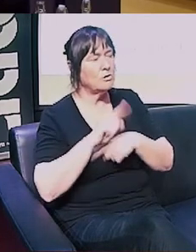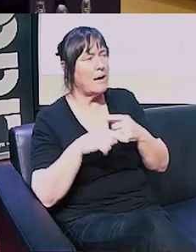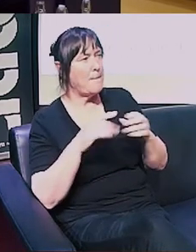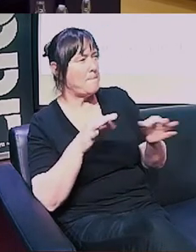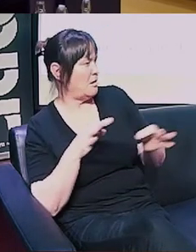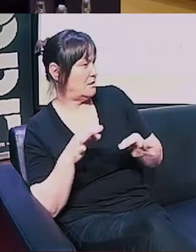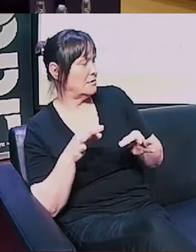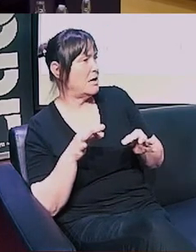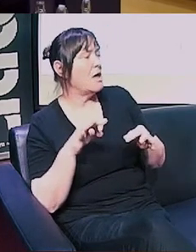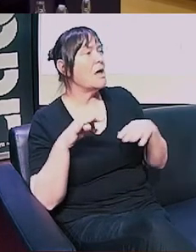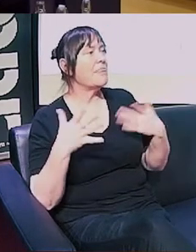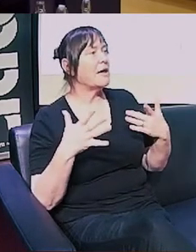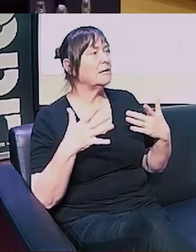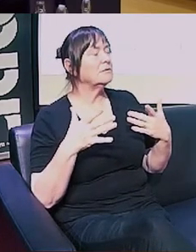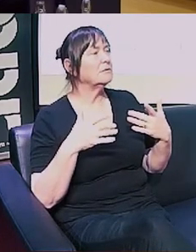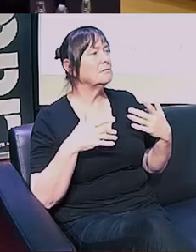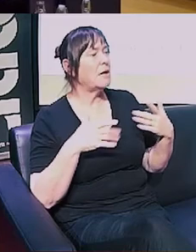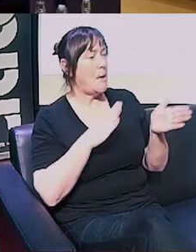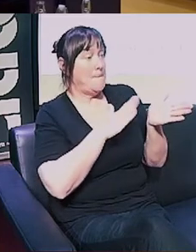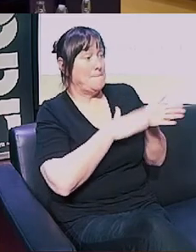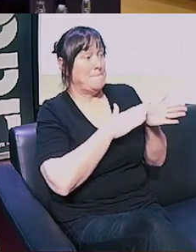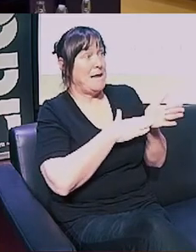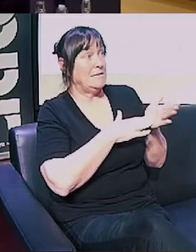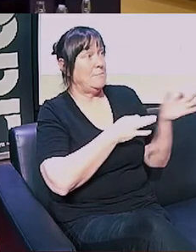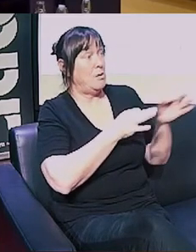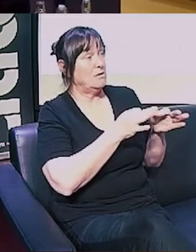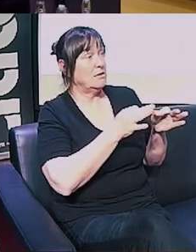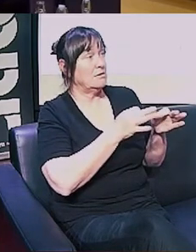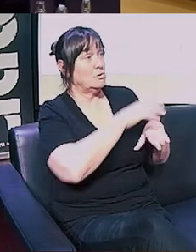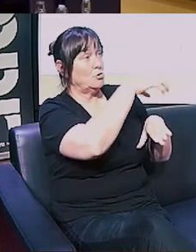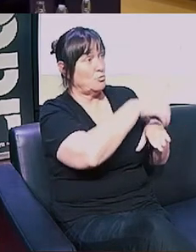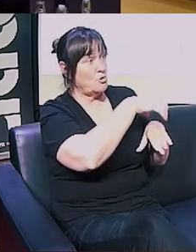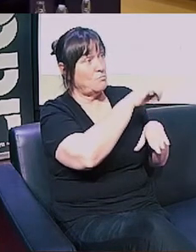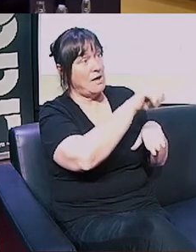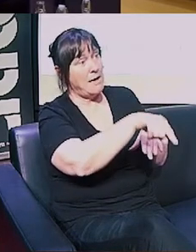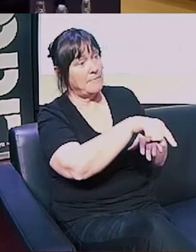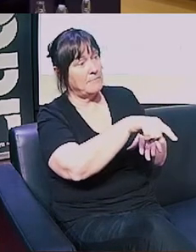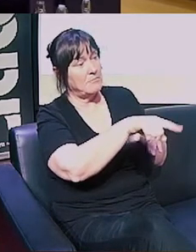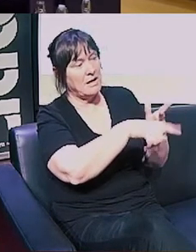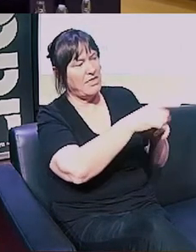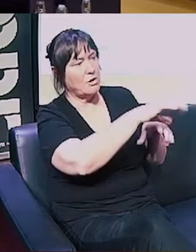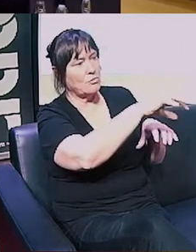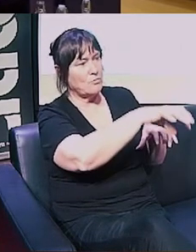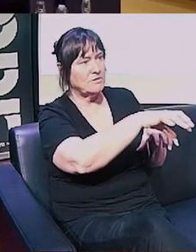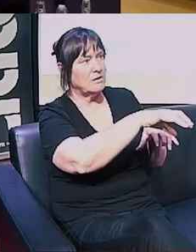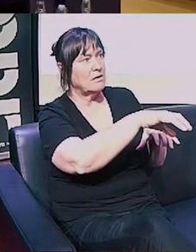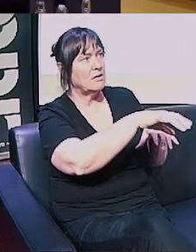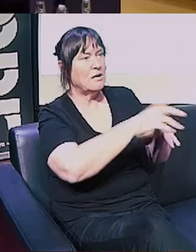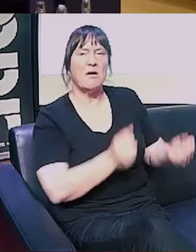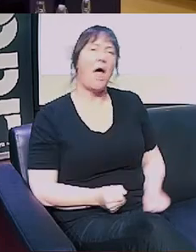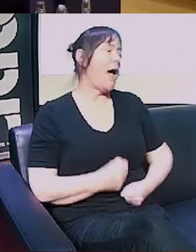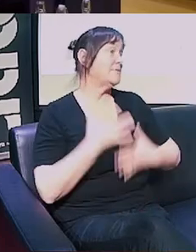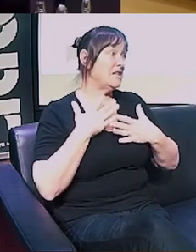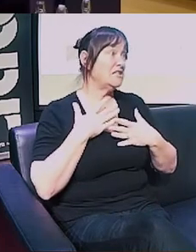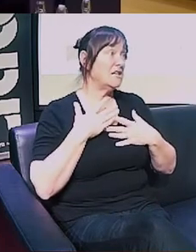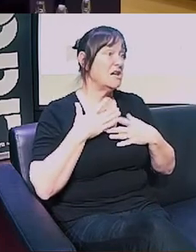you know, the great people at the Massey Politics Society and local ACT kicked up a hiss and a roar